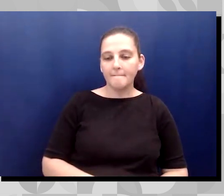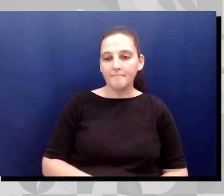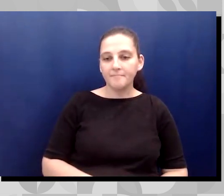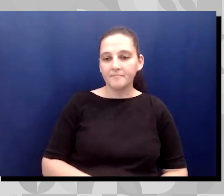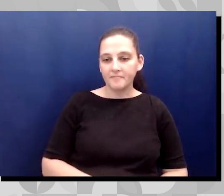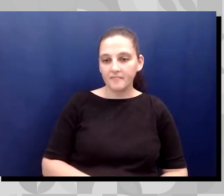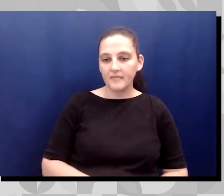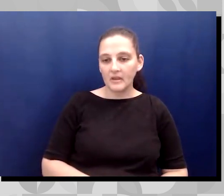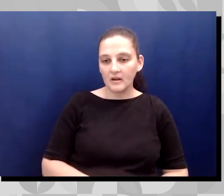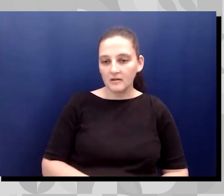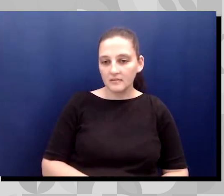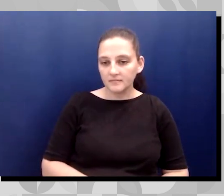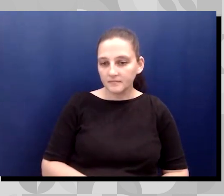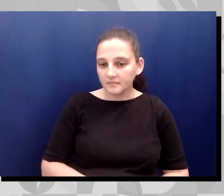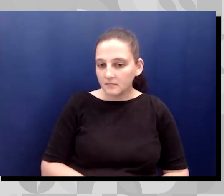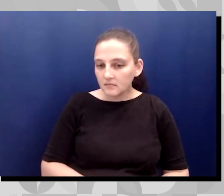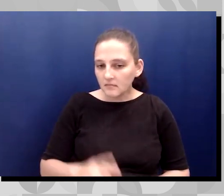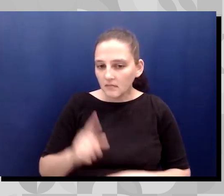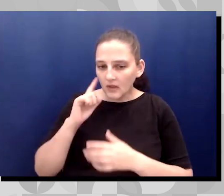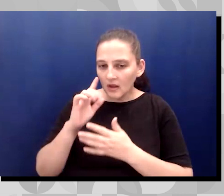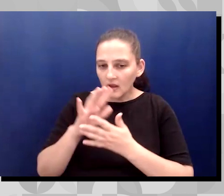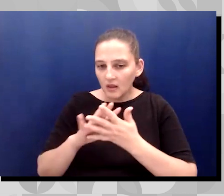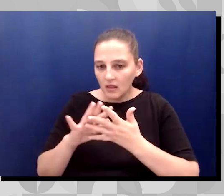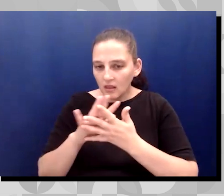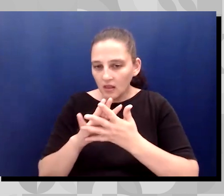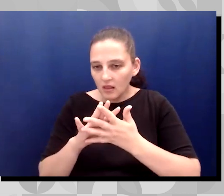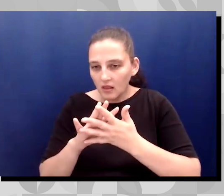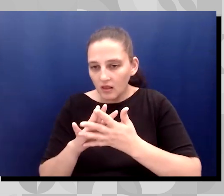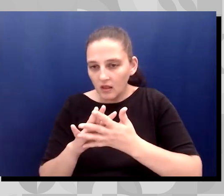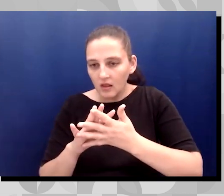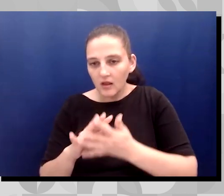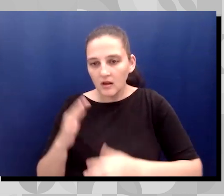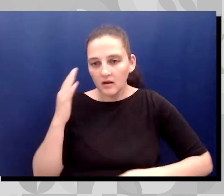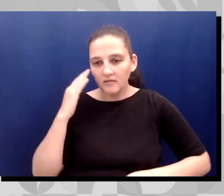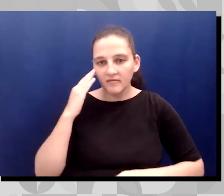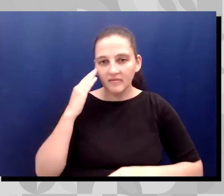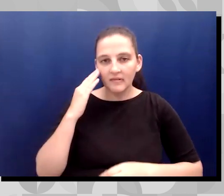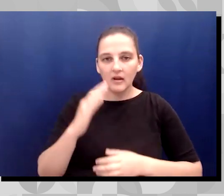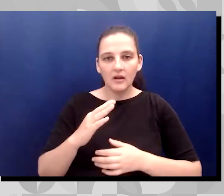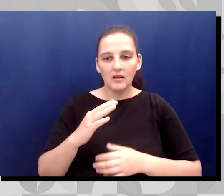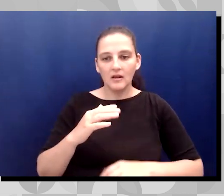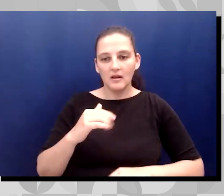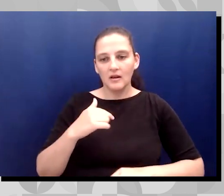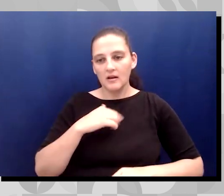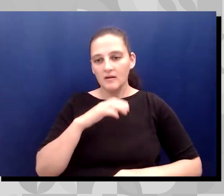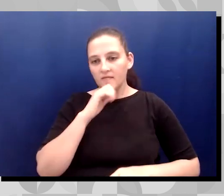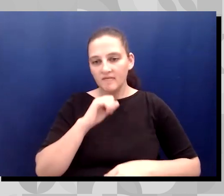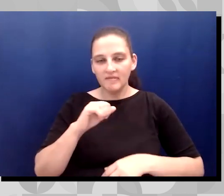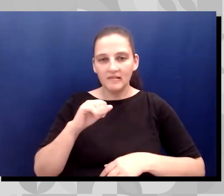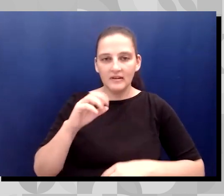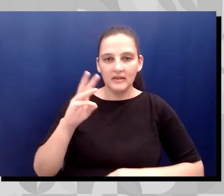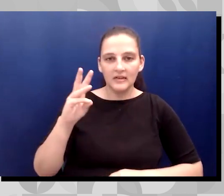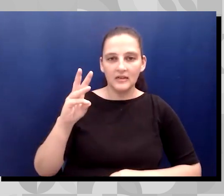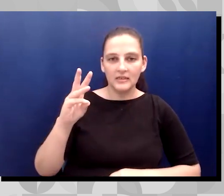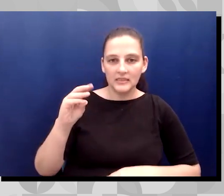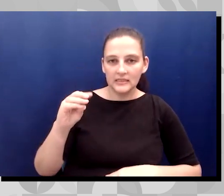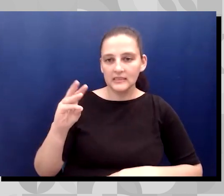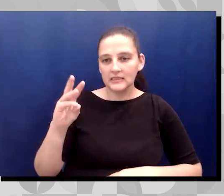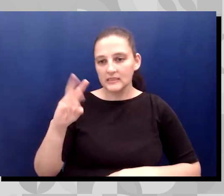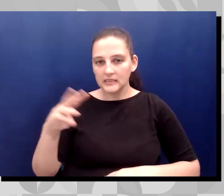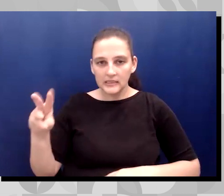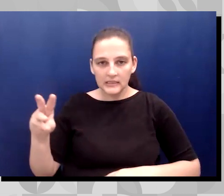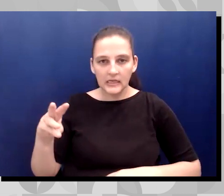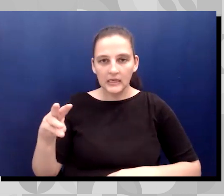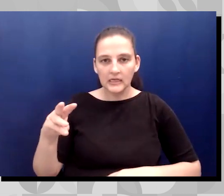Uh, Avenue 60 to 66, you know, thermal area, Coachella, and it was tough